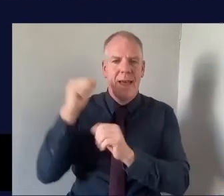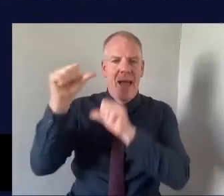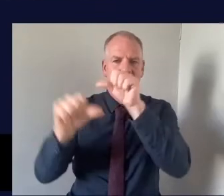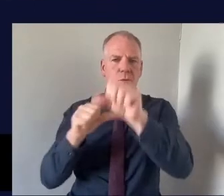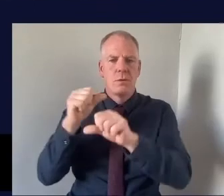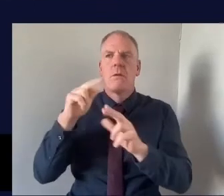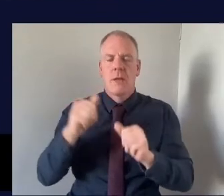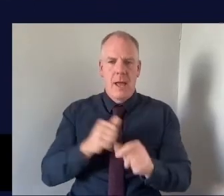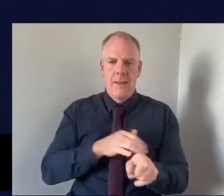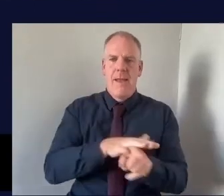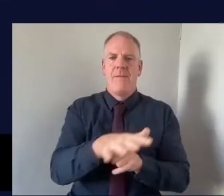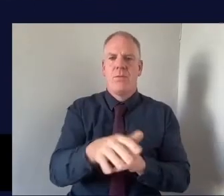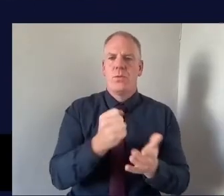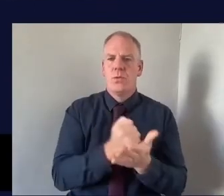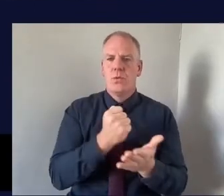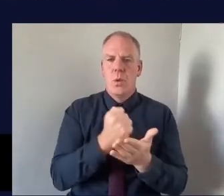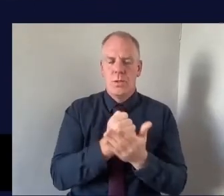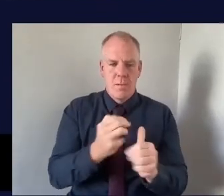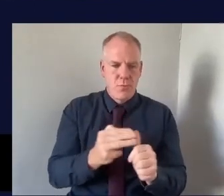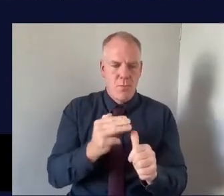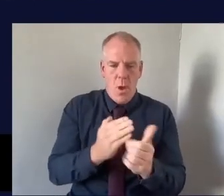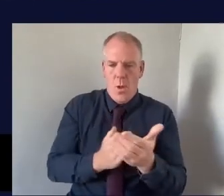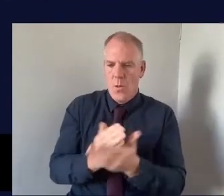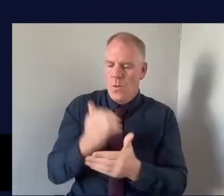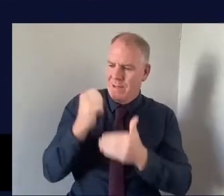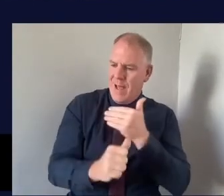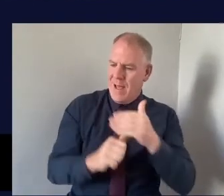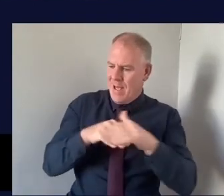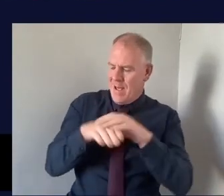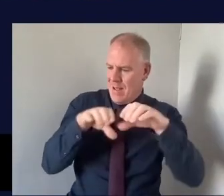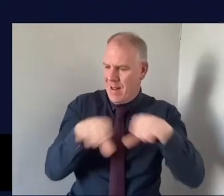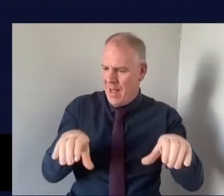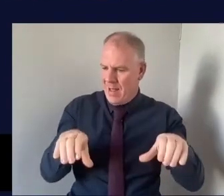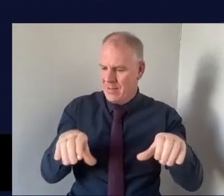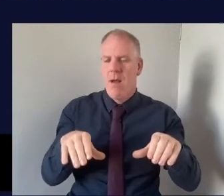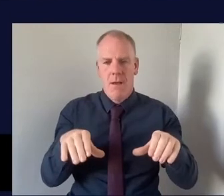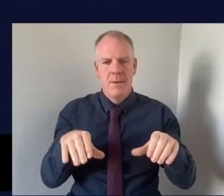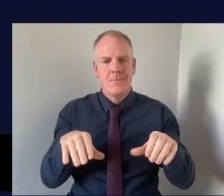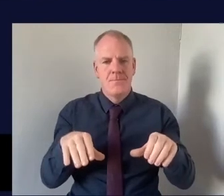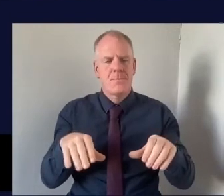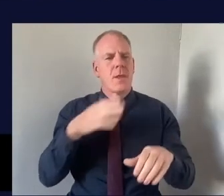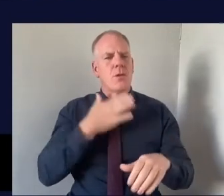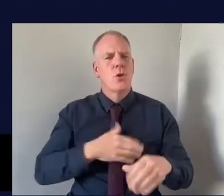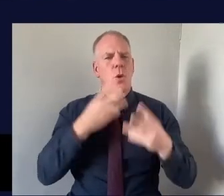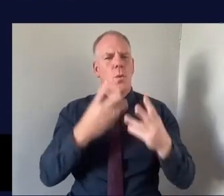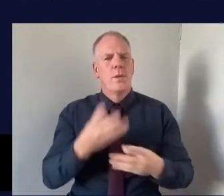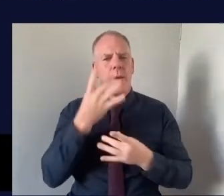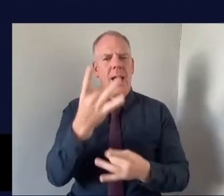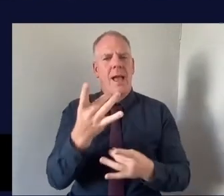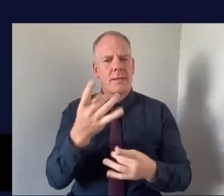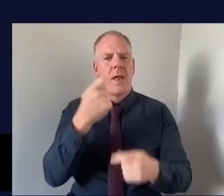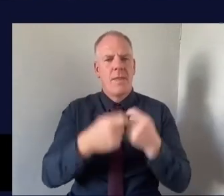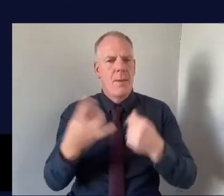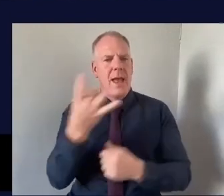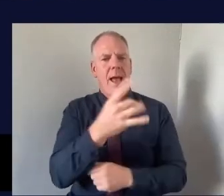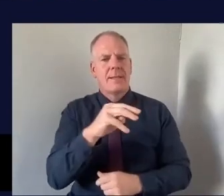to how a student then is prepared to actually go into the school day but I just want to ask you on that and I'll come to Emma